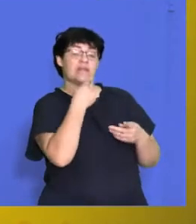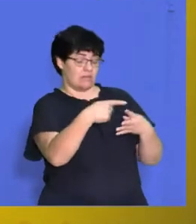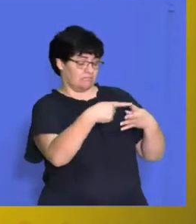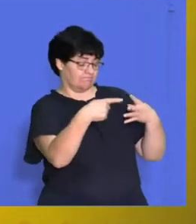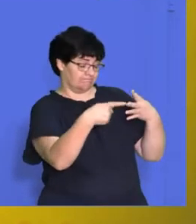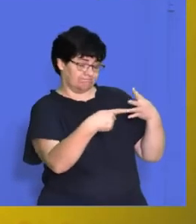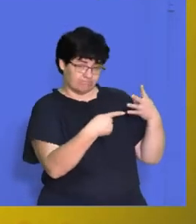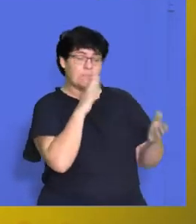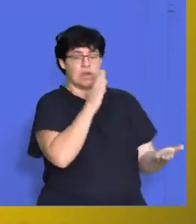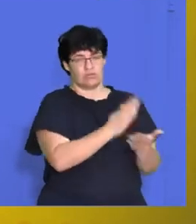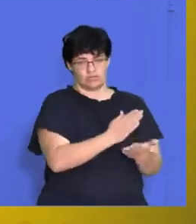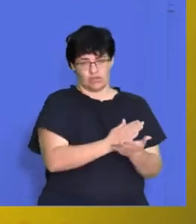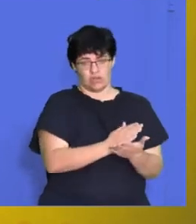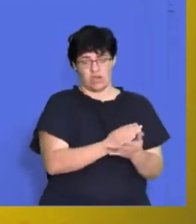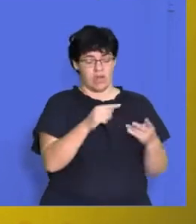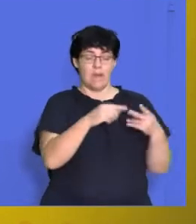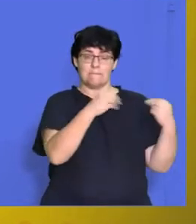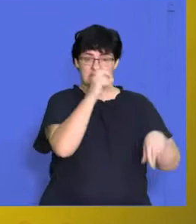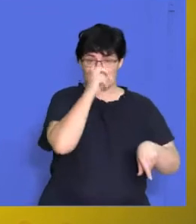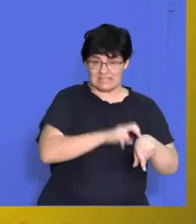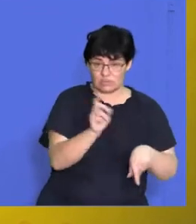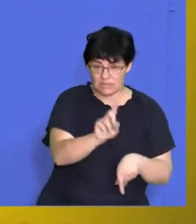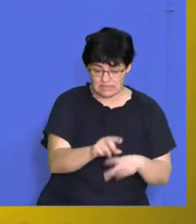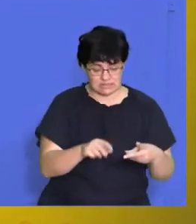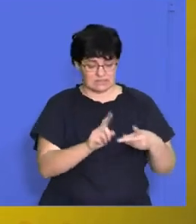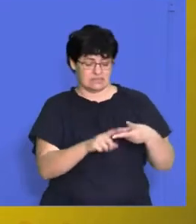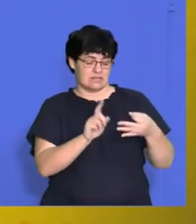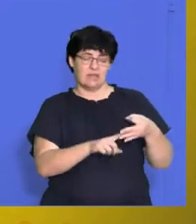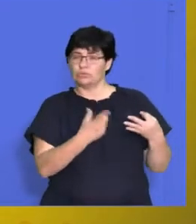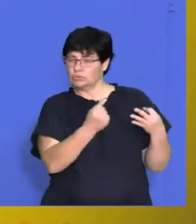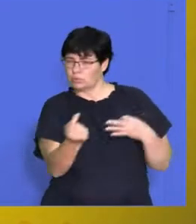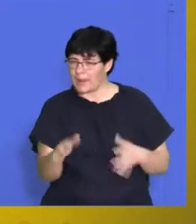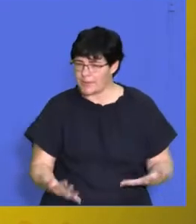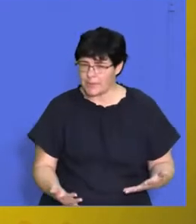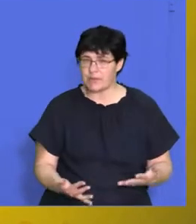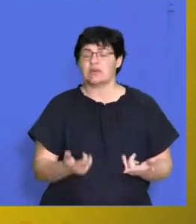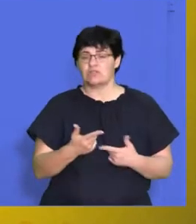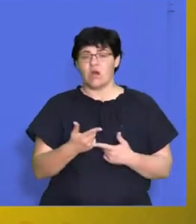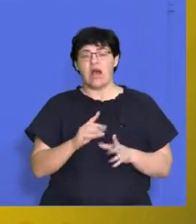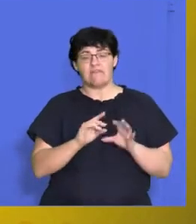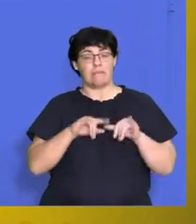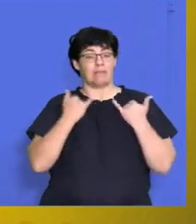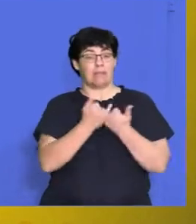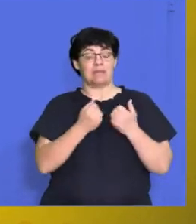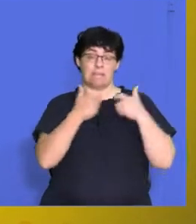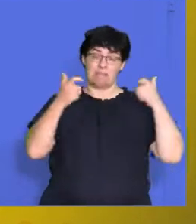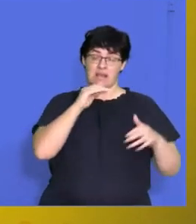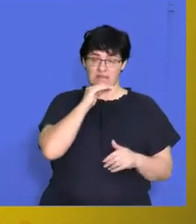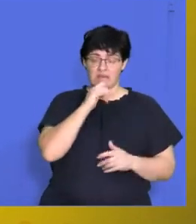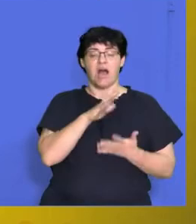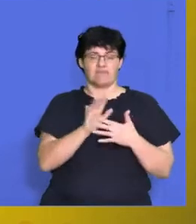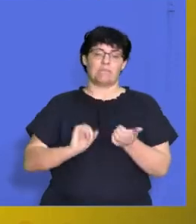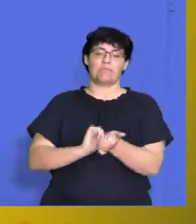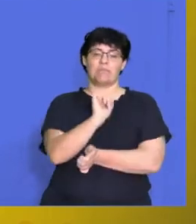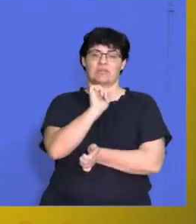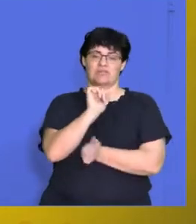you need to make sure that you do this for your company. You need to make sure that you do that, right? Or if you're a big enough company, you can have a permanent